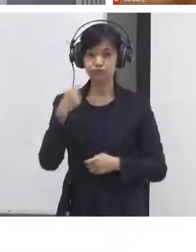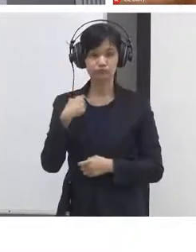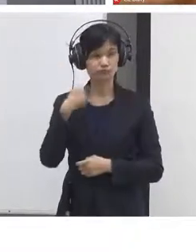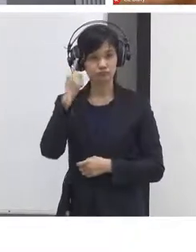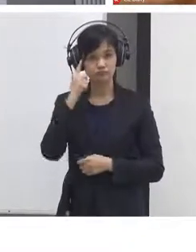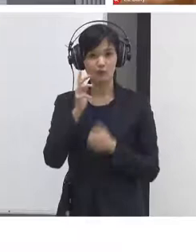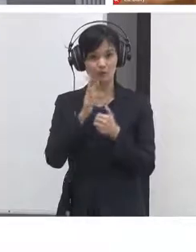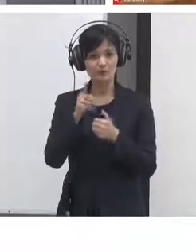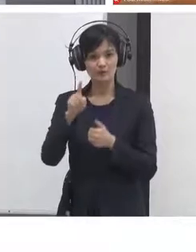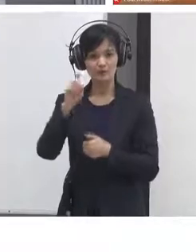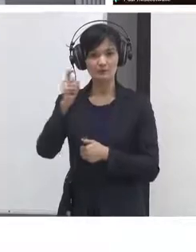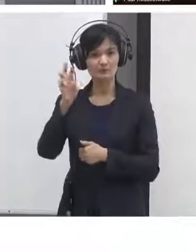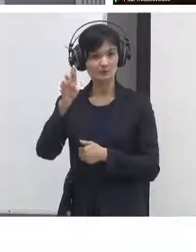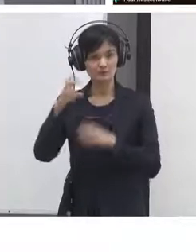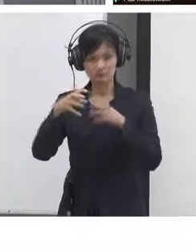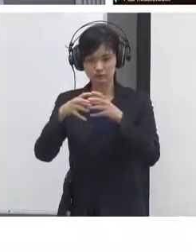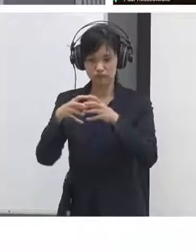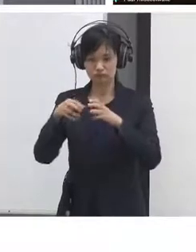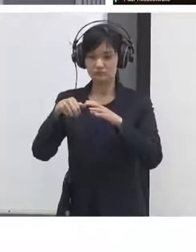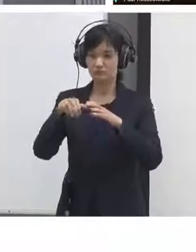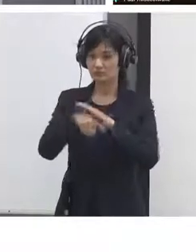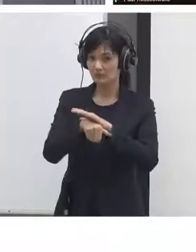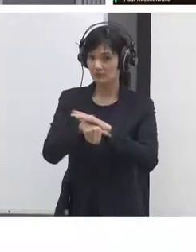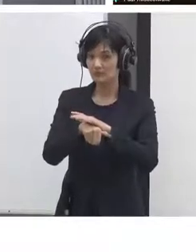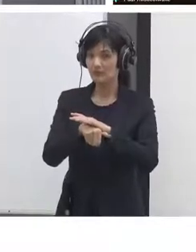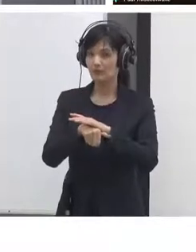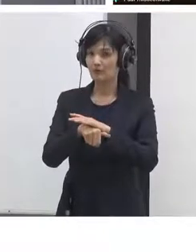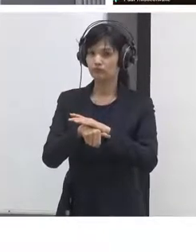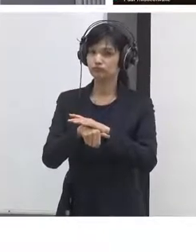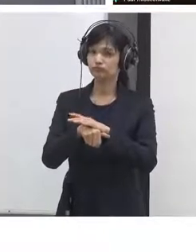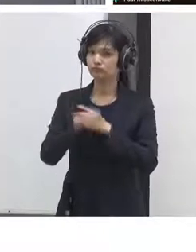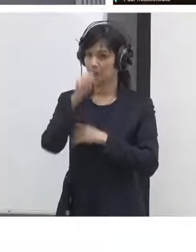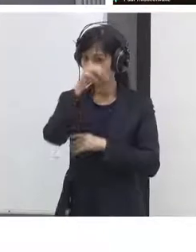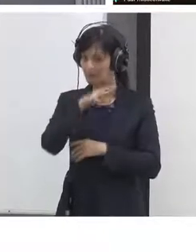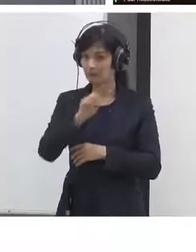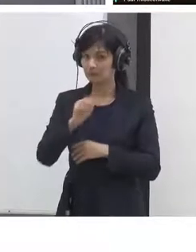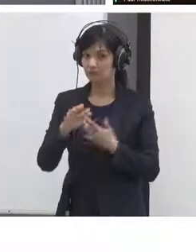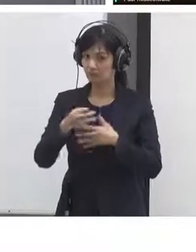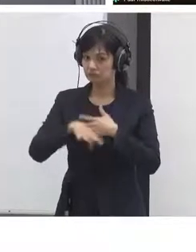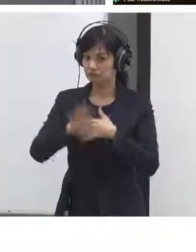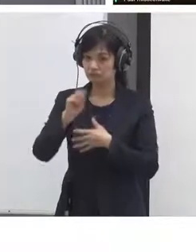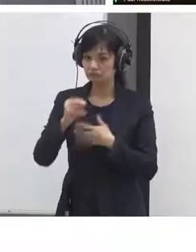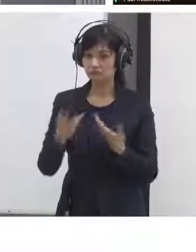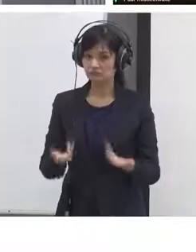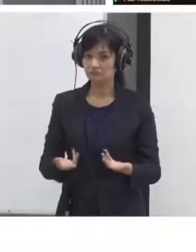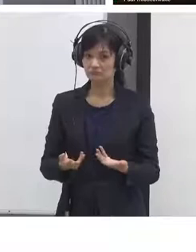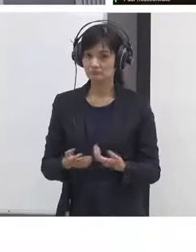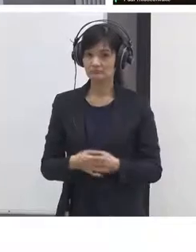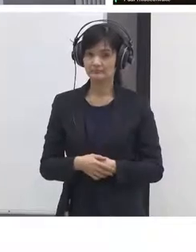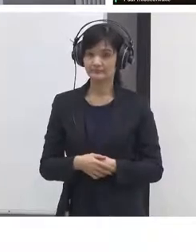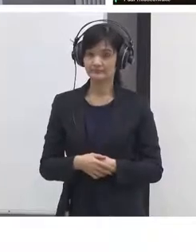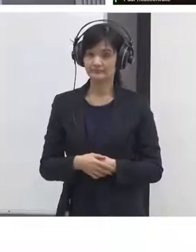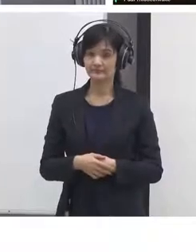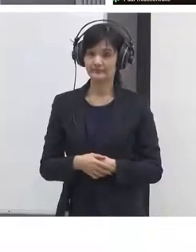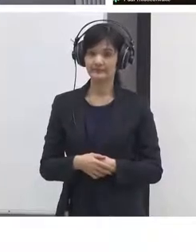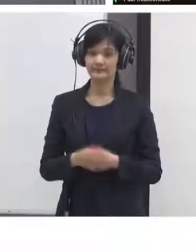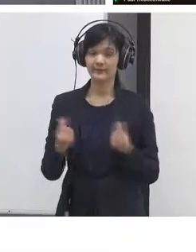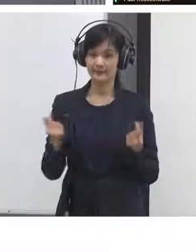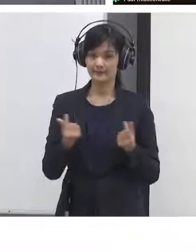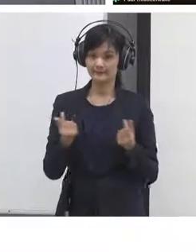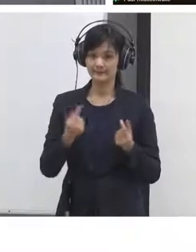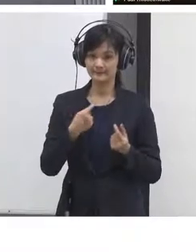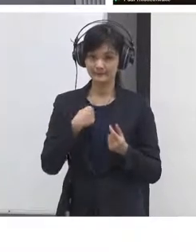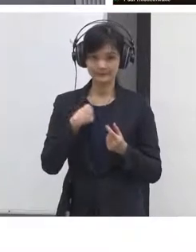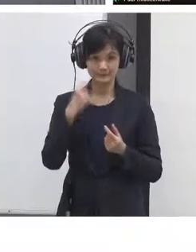I'm not sure I completely understand the question but the the onboarding system I think you may be referring to the trust the people program